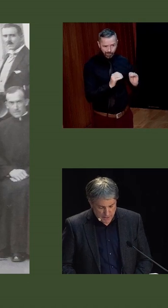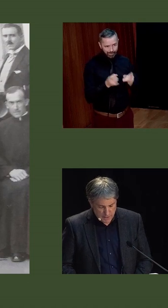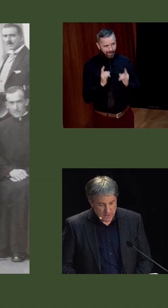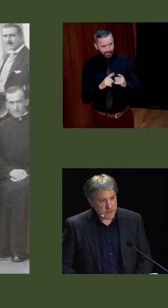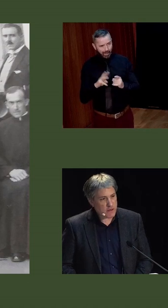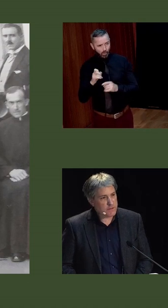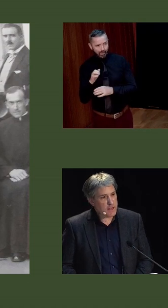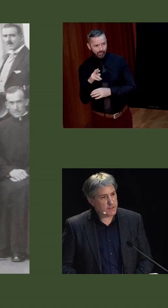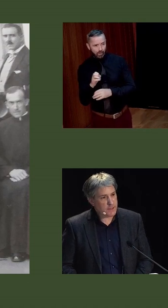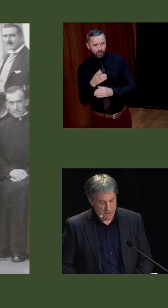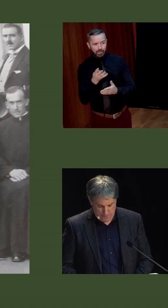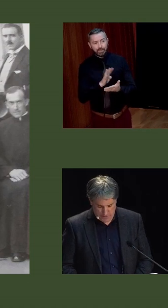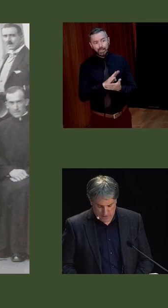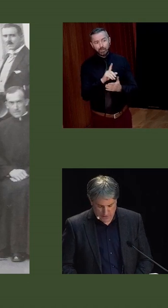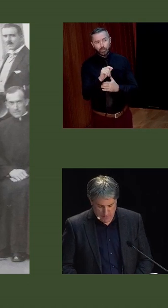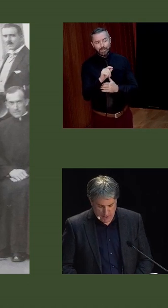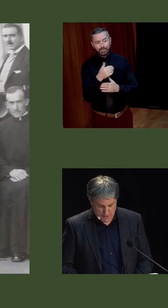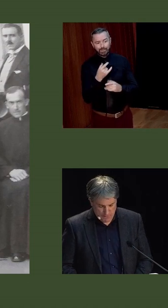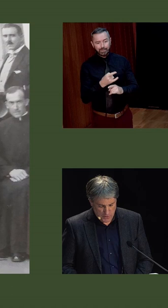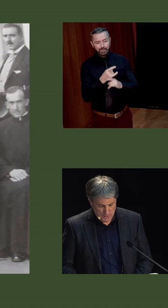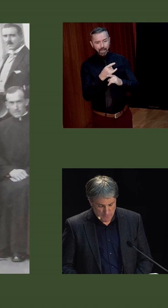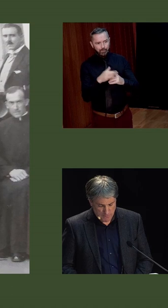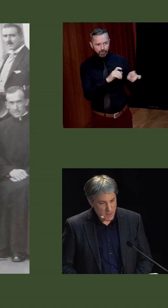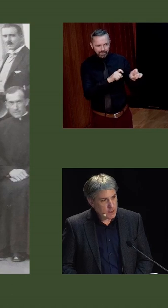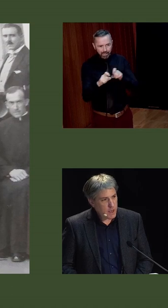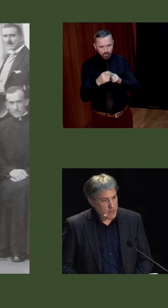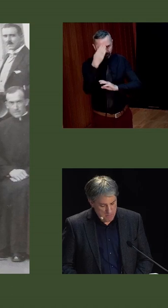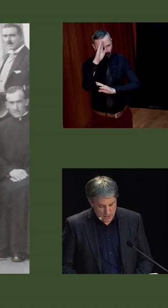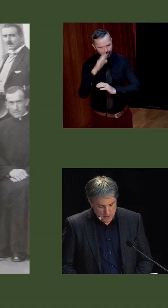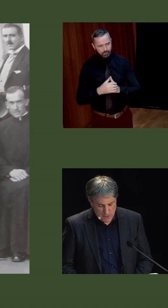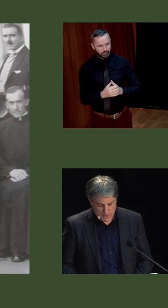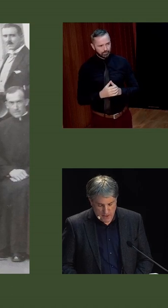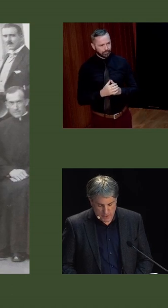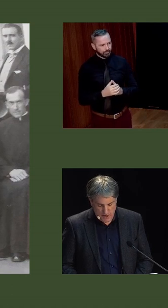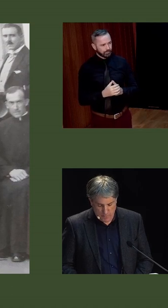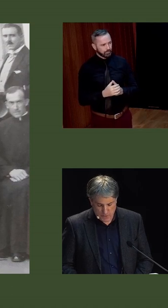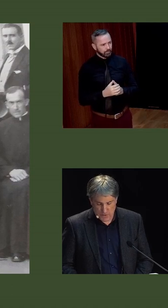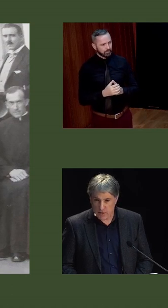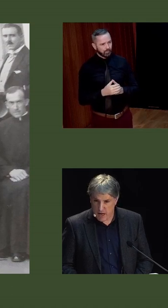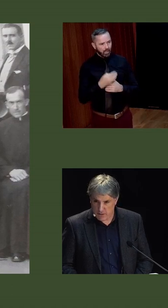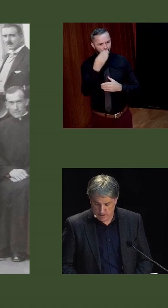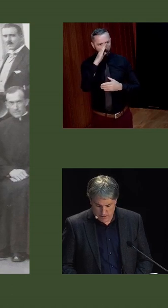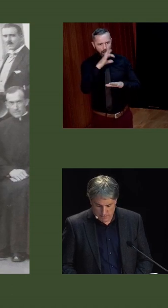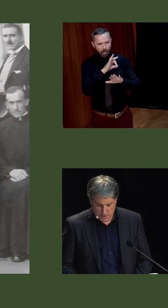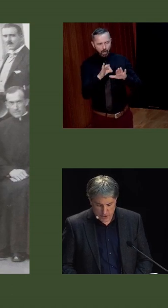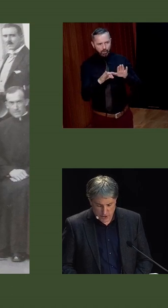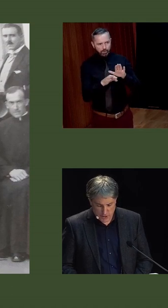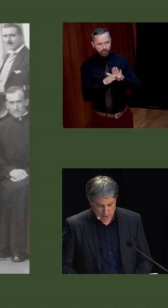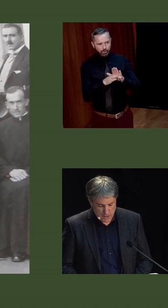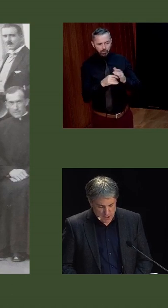1920s, this served as a significant stabilizing force and impecunious Irish government was content